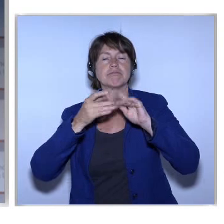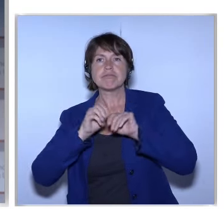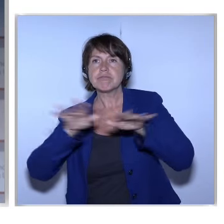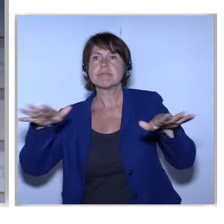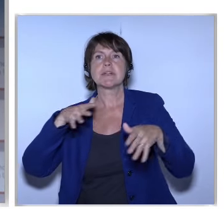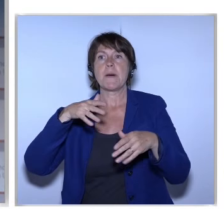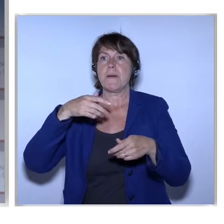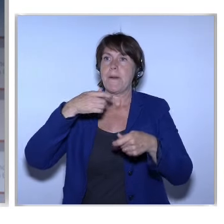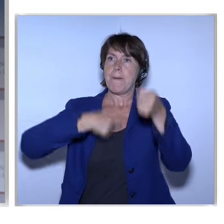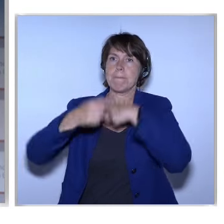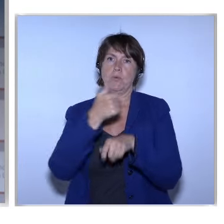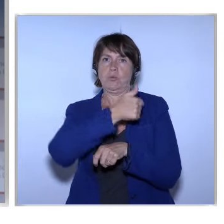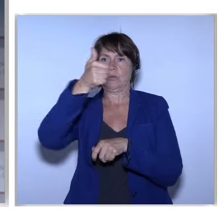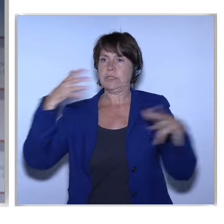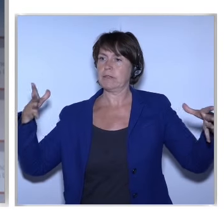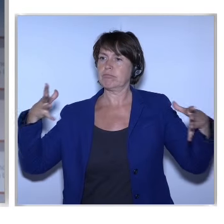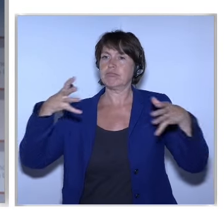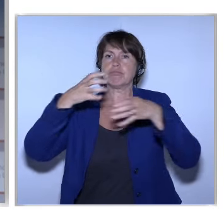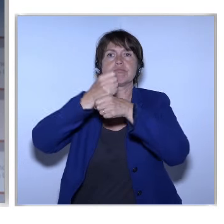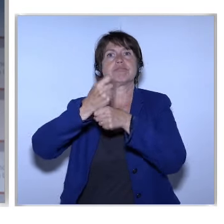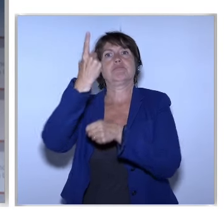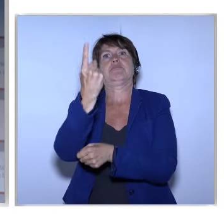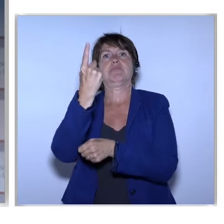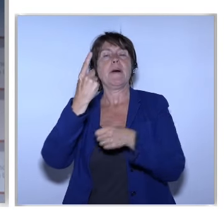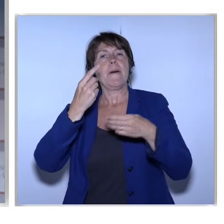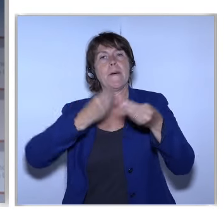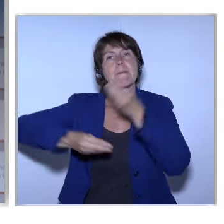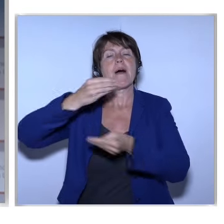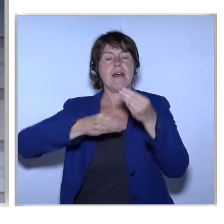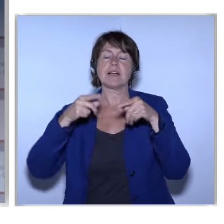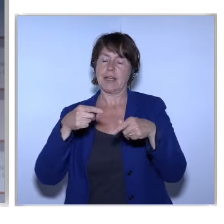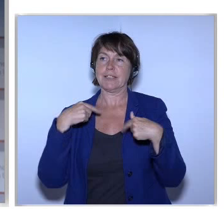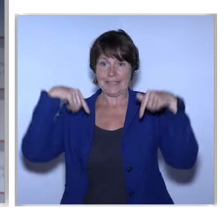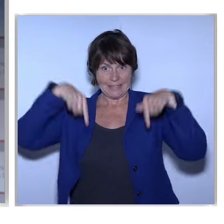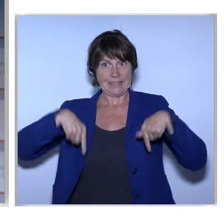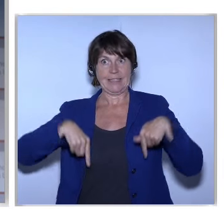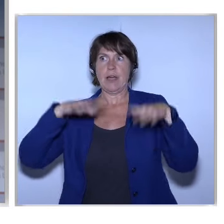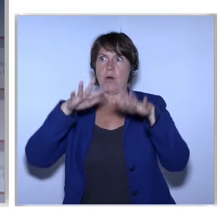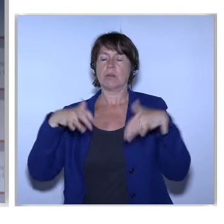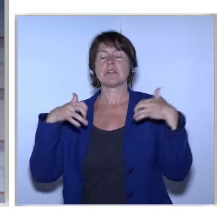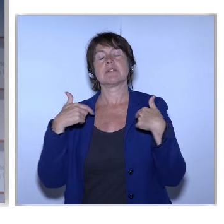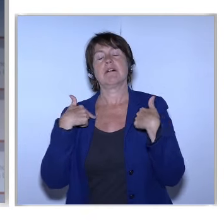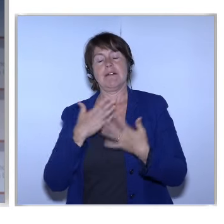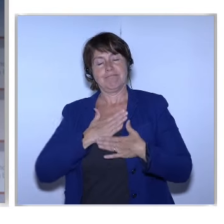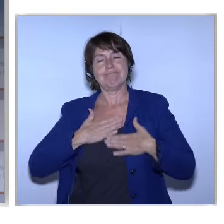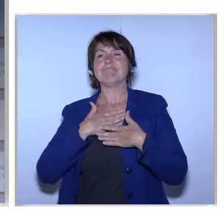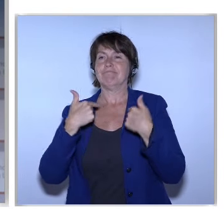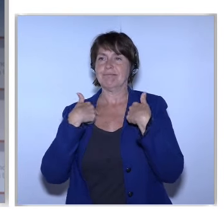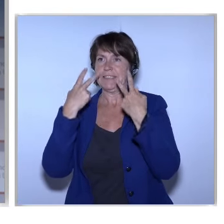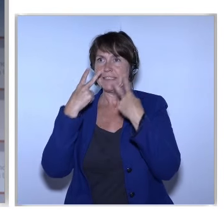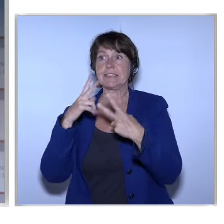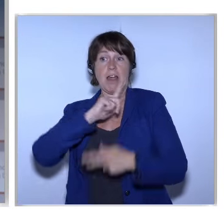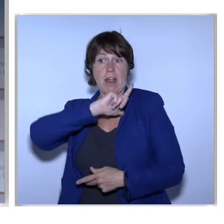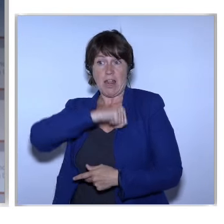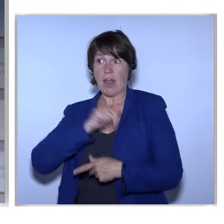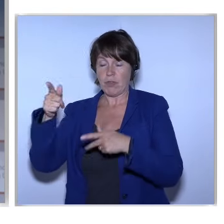Riga And here in this extraordinary auditorium It's my pleasure Thanks to the Latvian government's organization